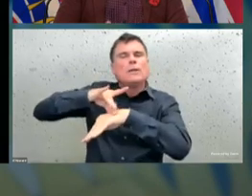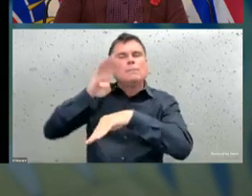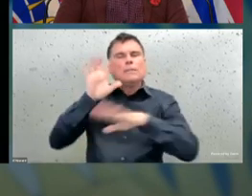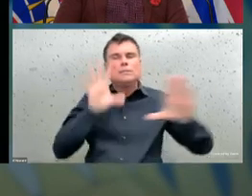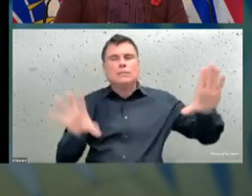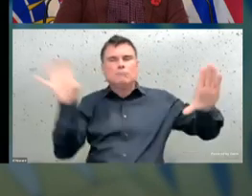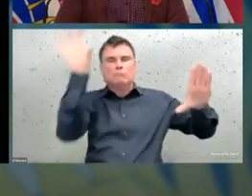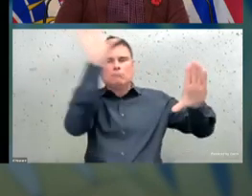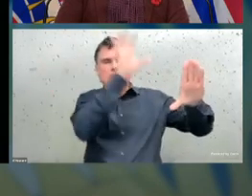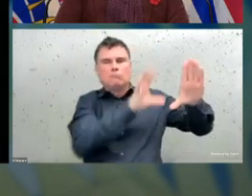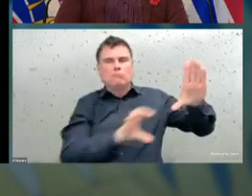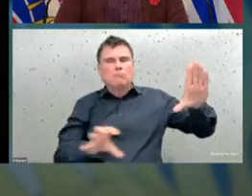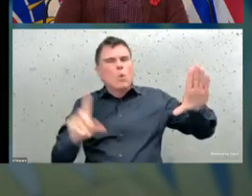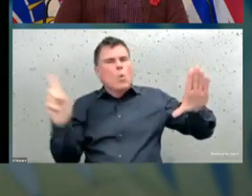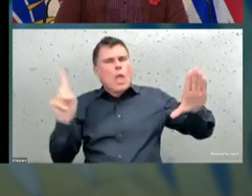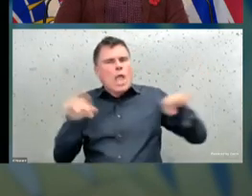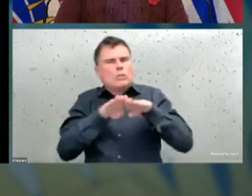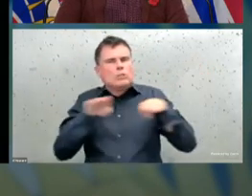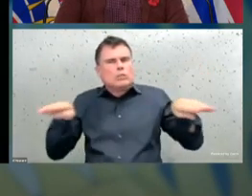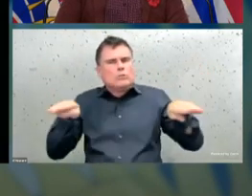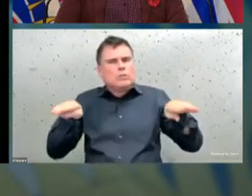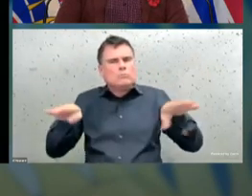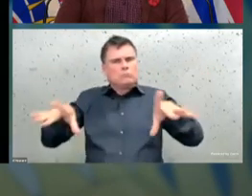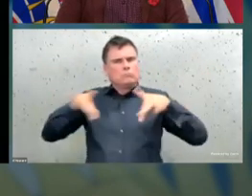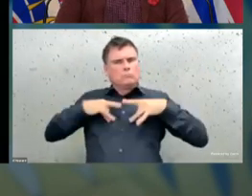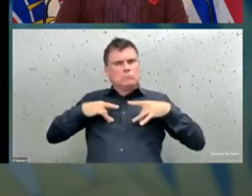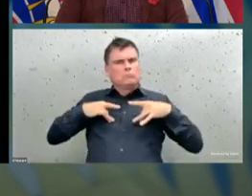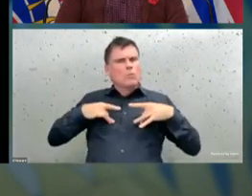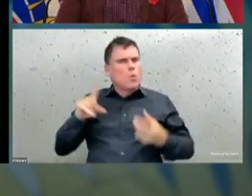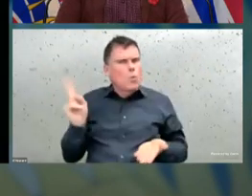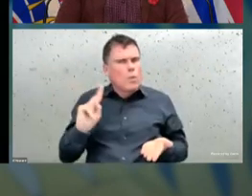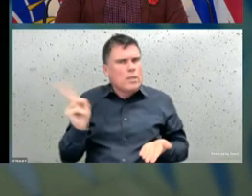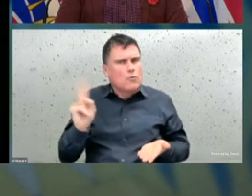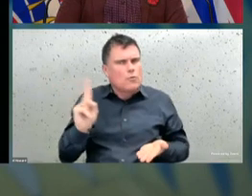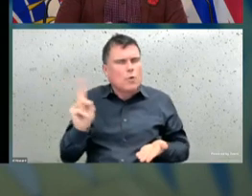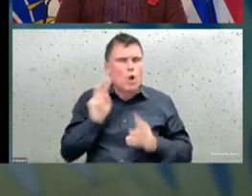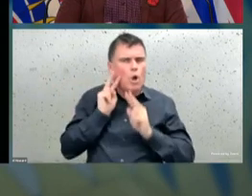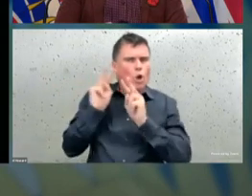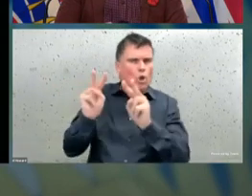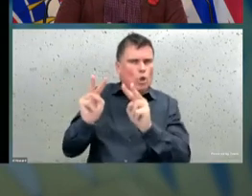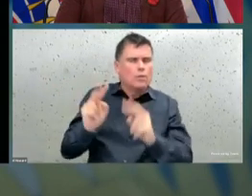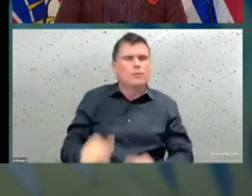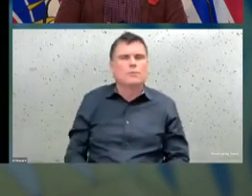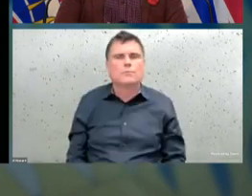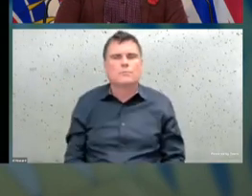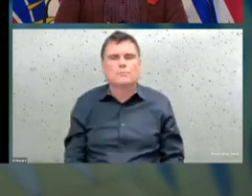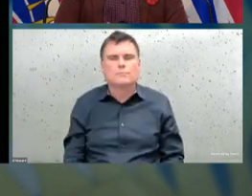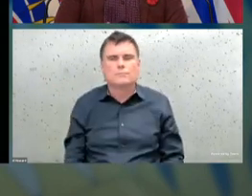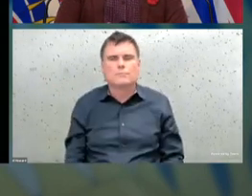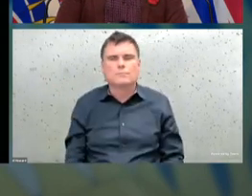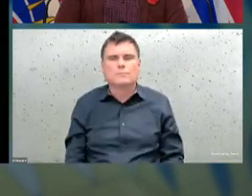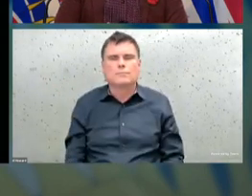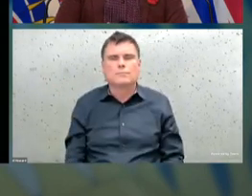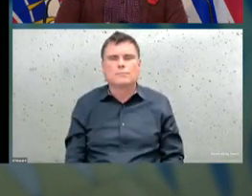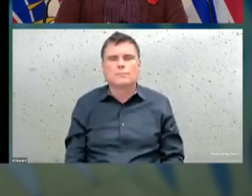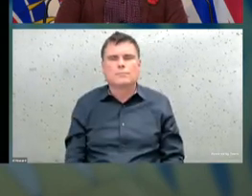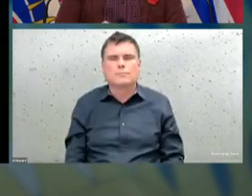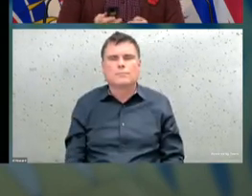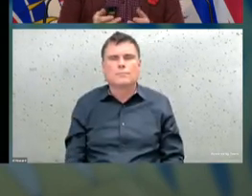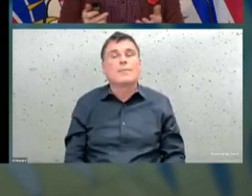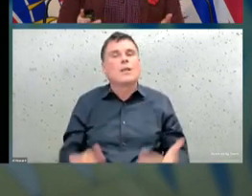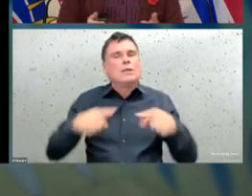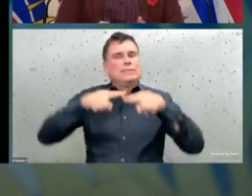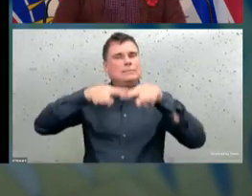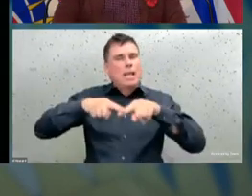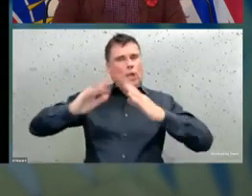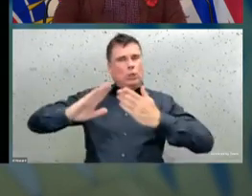age, we see that it does vary tremendously by the rates of transmission in the community. And again, those reflect the rates of